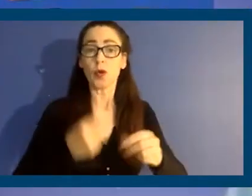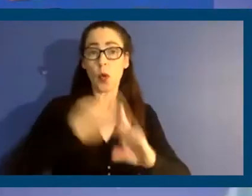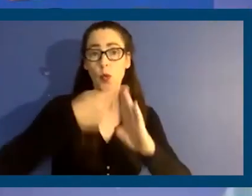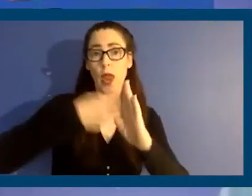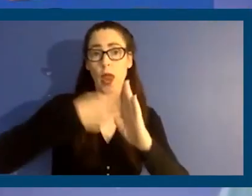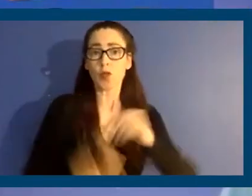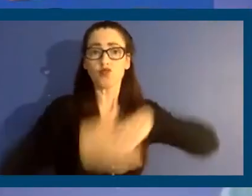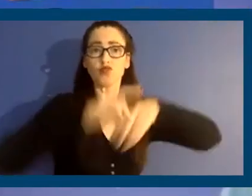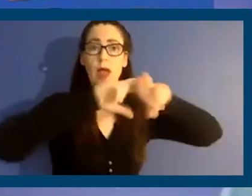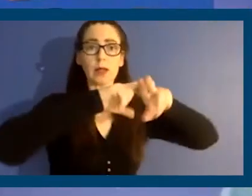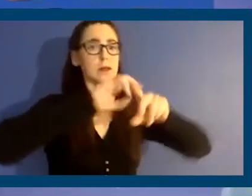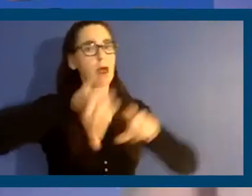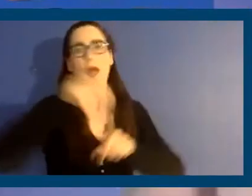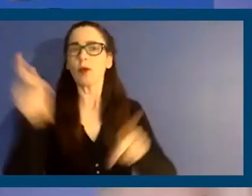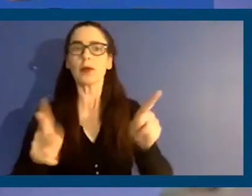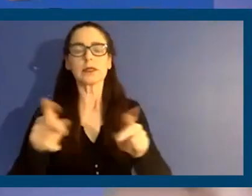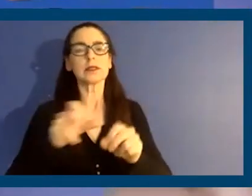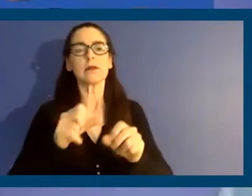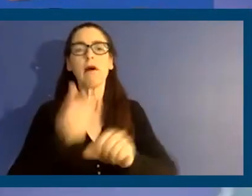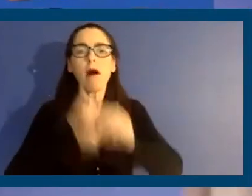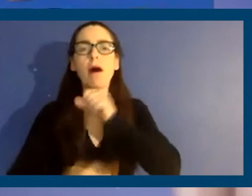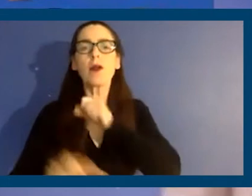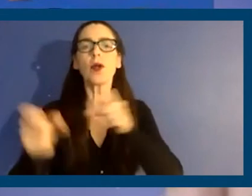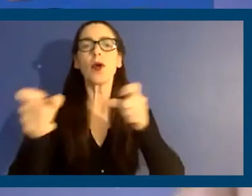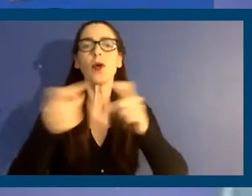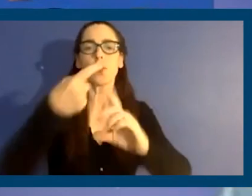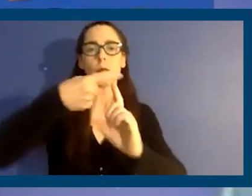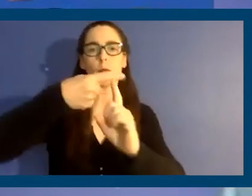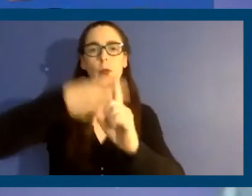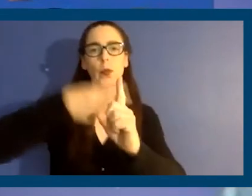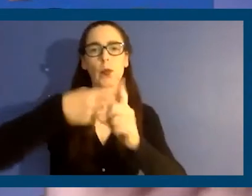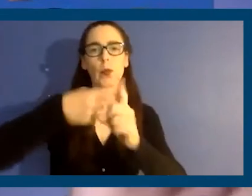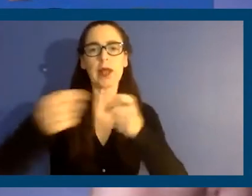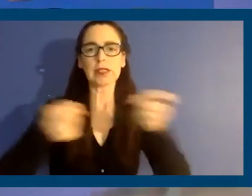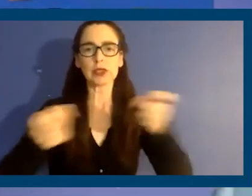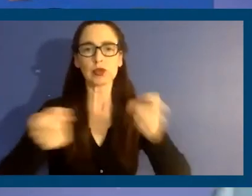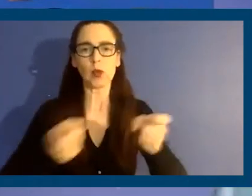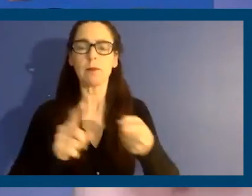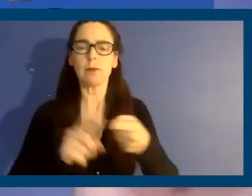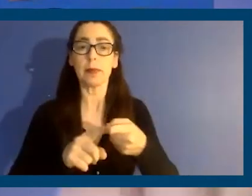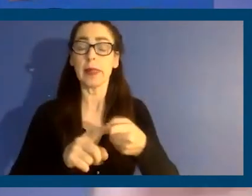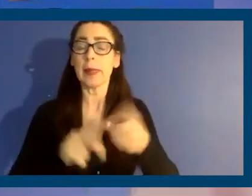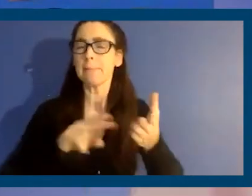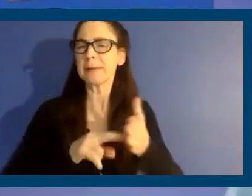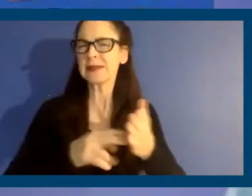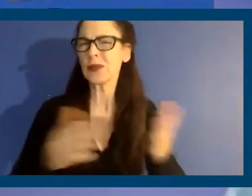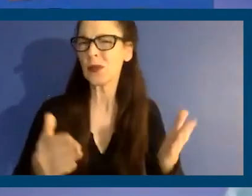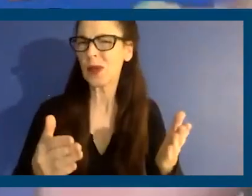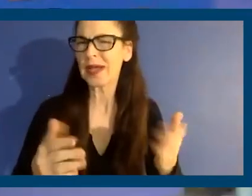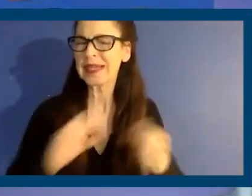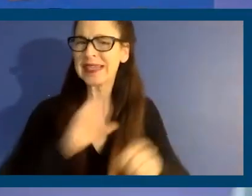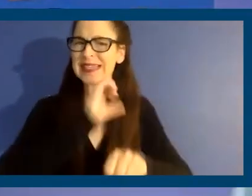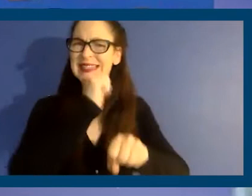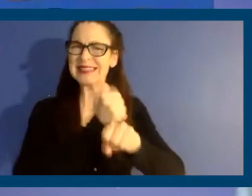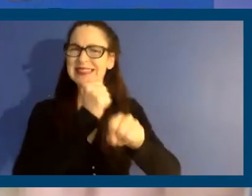the next person is under rent control. Well, that vacancy decontrol essentially puts a target, a